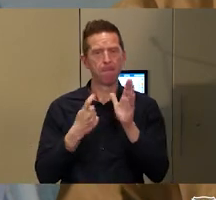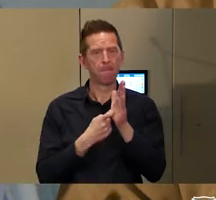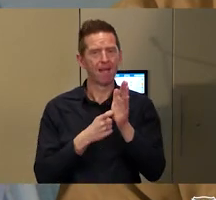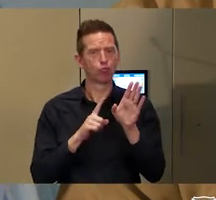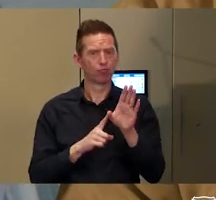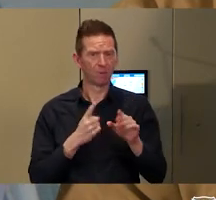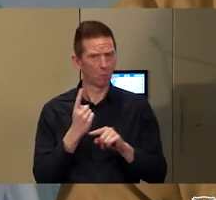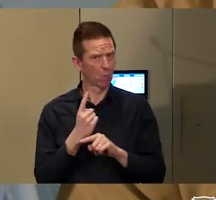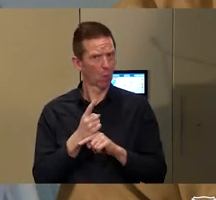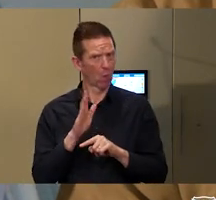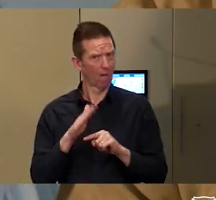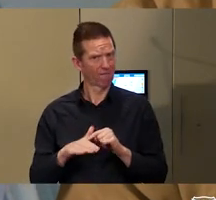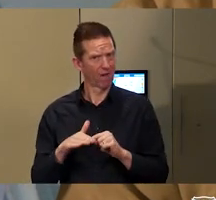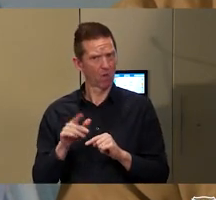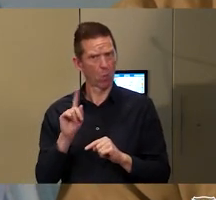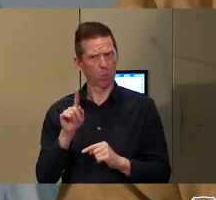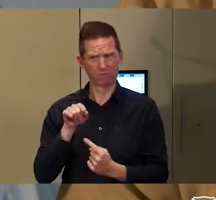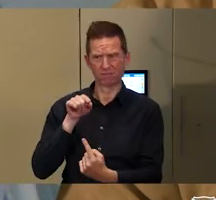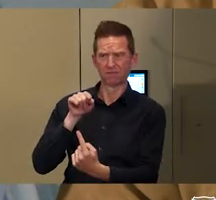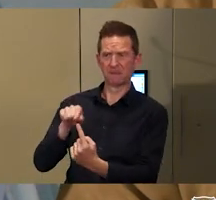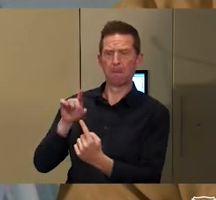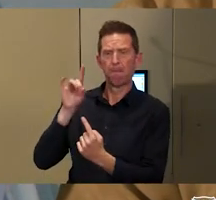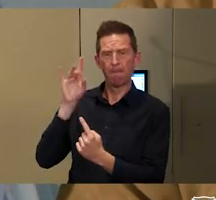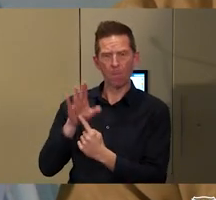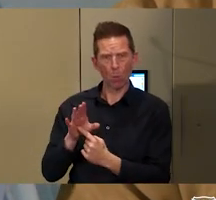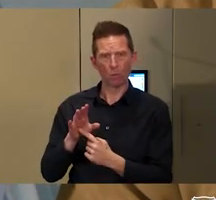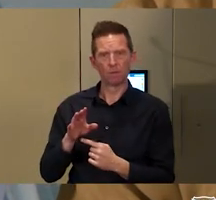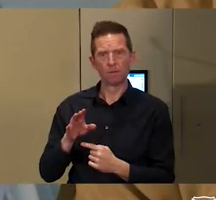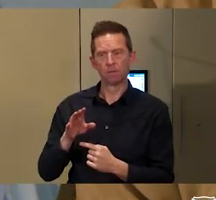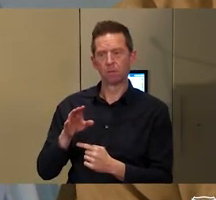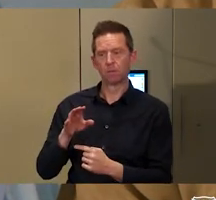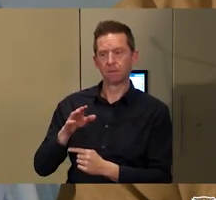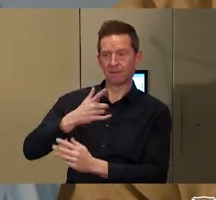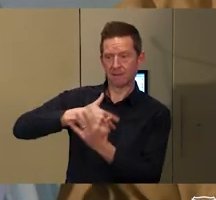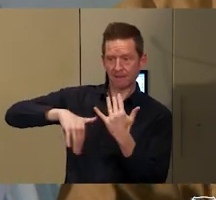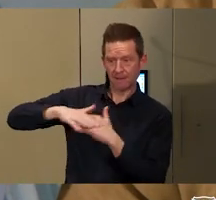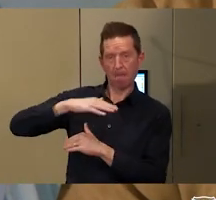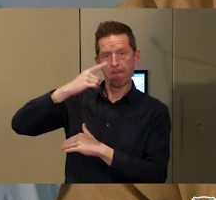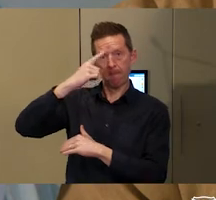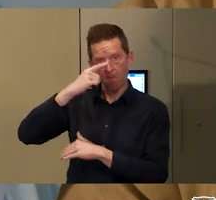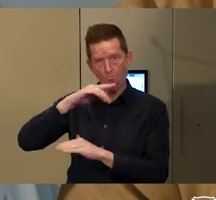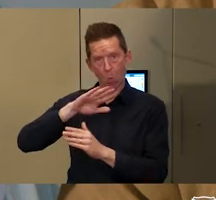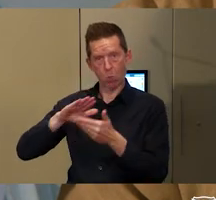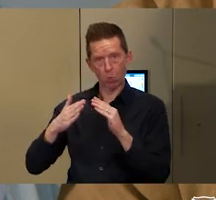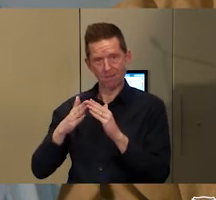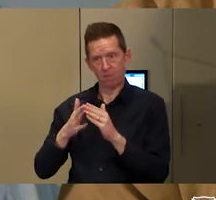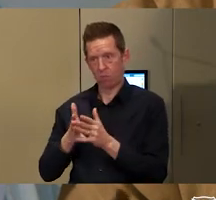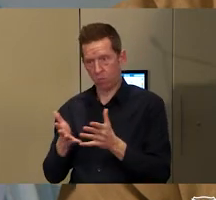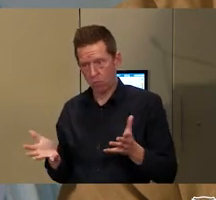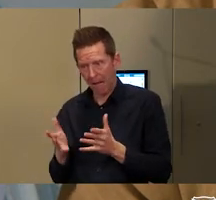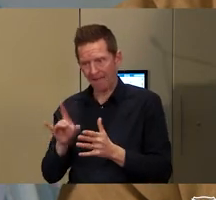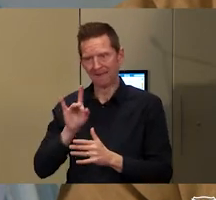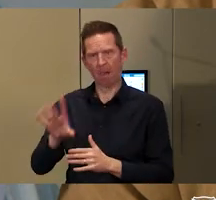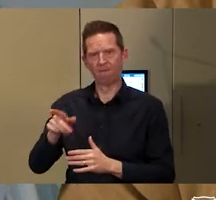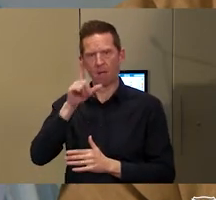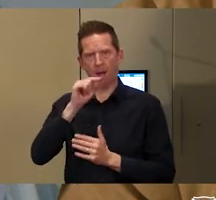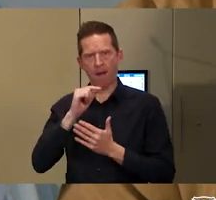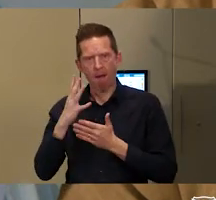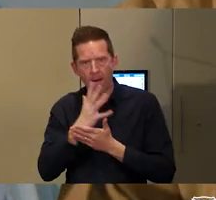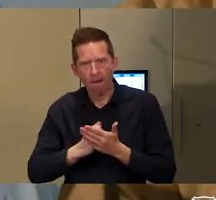centrality of people, communities, needing to be able to generate economic